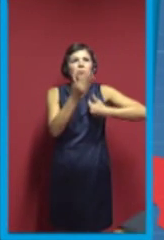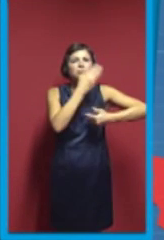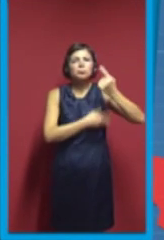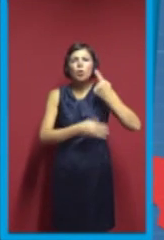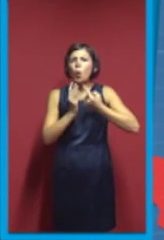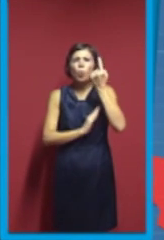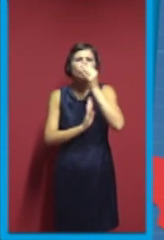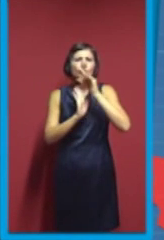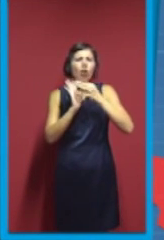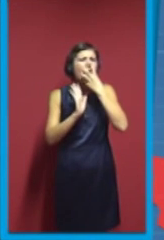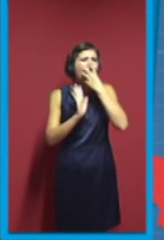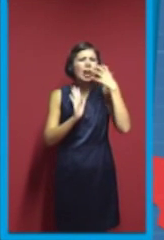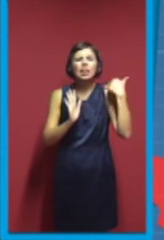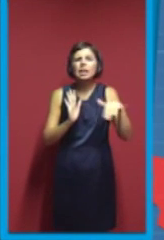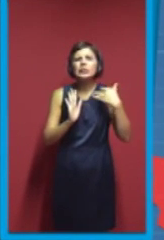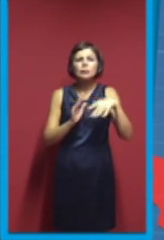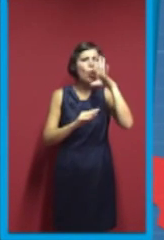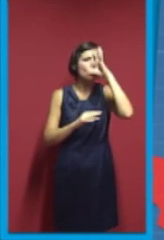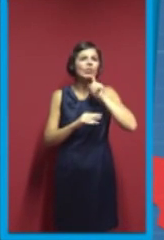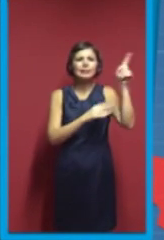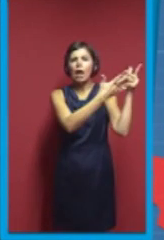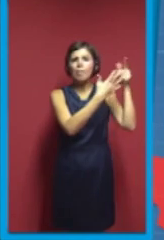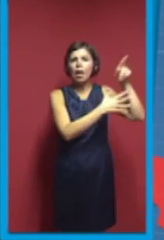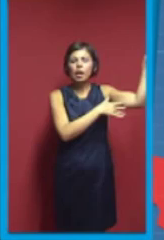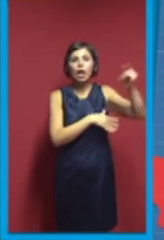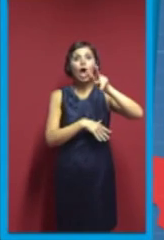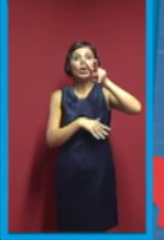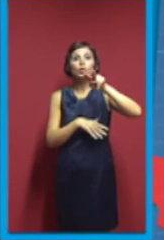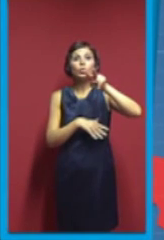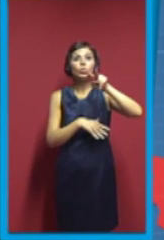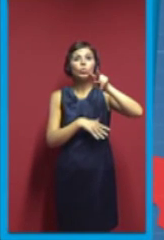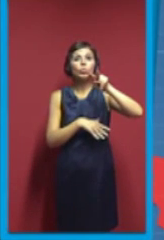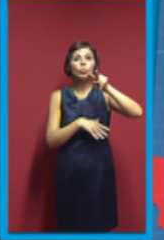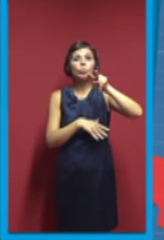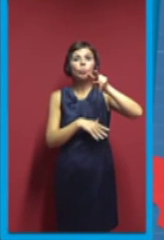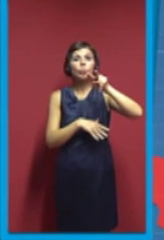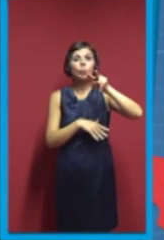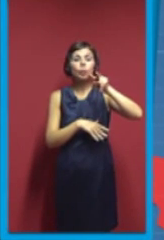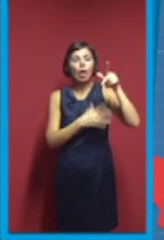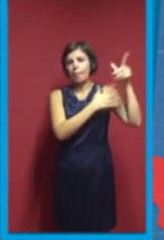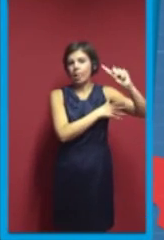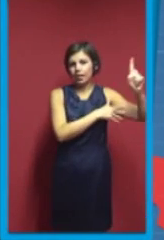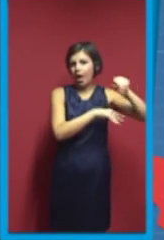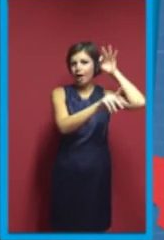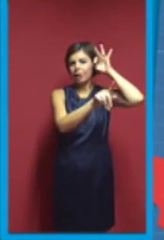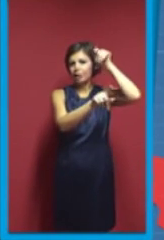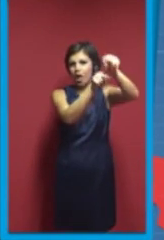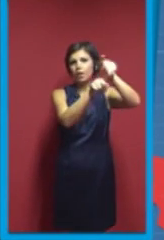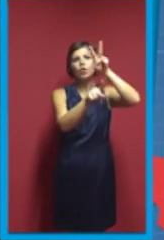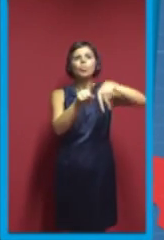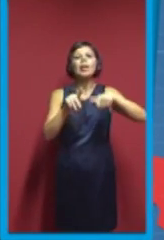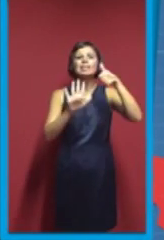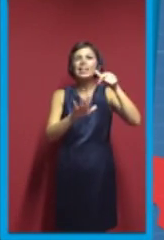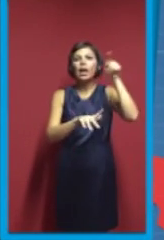and Dr. Adrian Boyer and his grad students started to work on RepRap Project. It's really important,